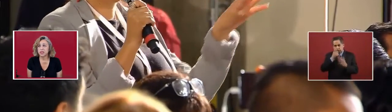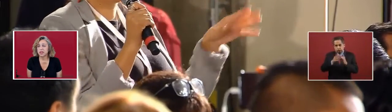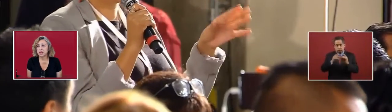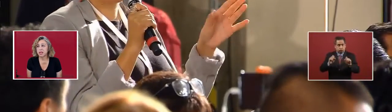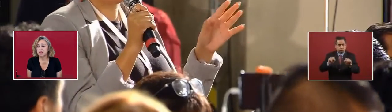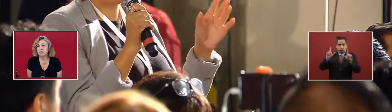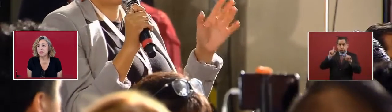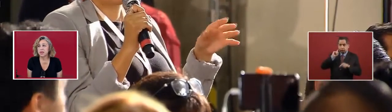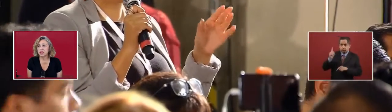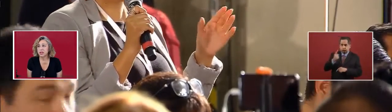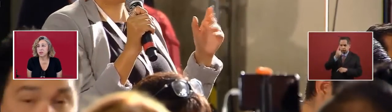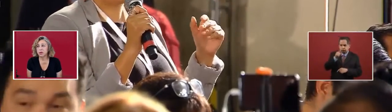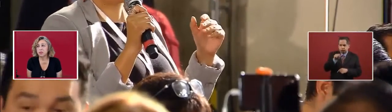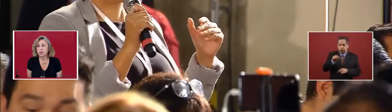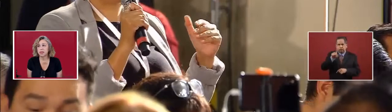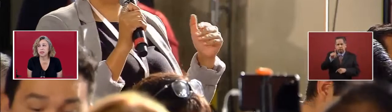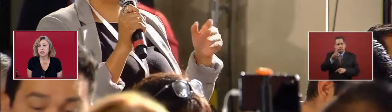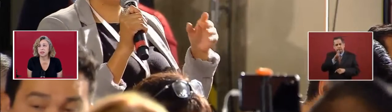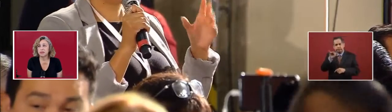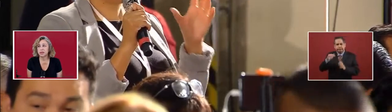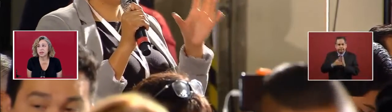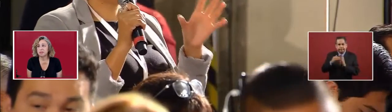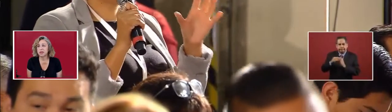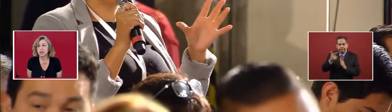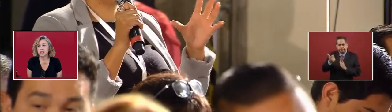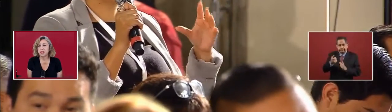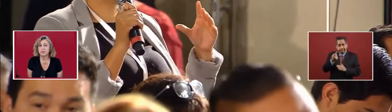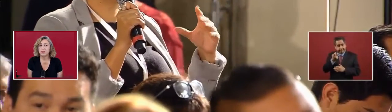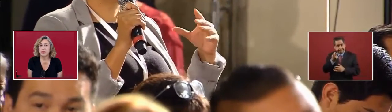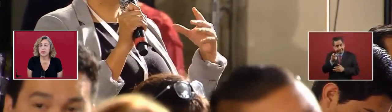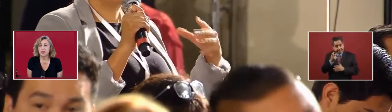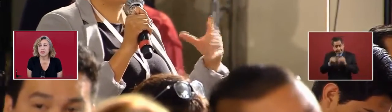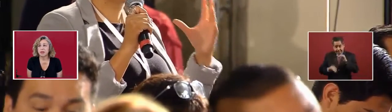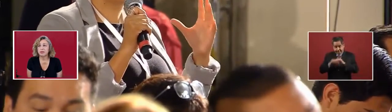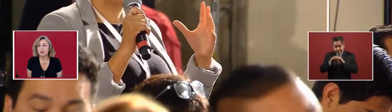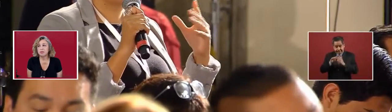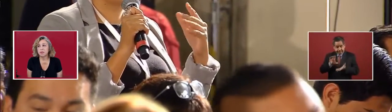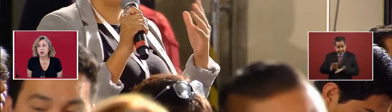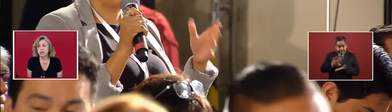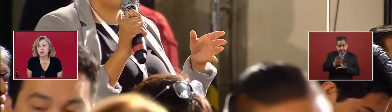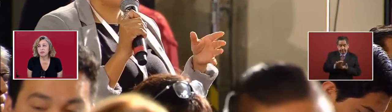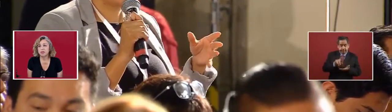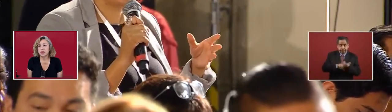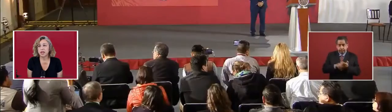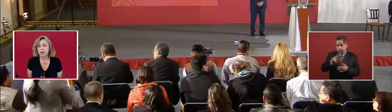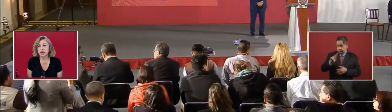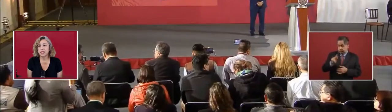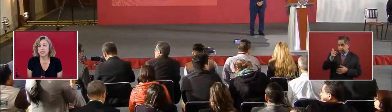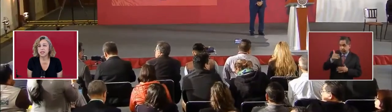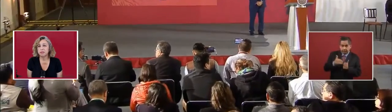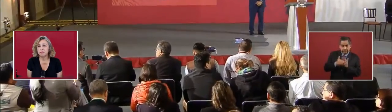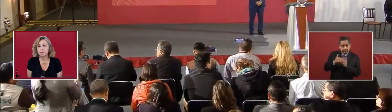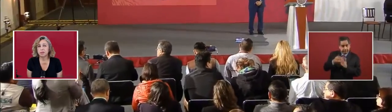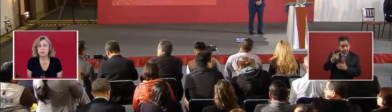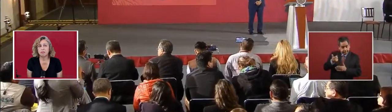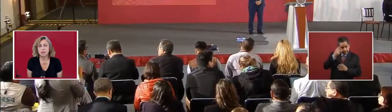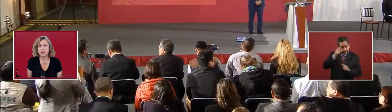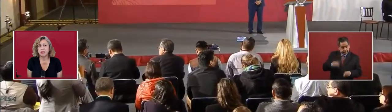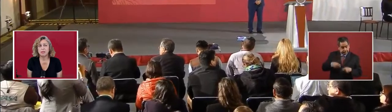margin that you mentioned, 1.17 million, that was the margin for the 86